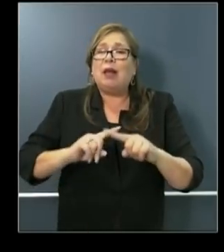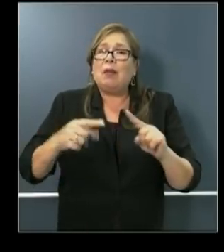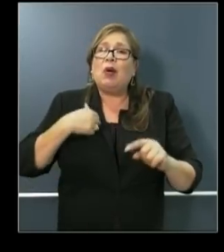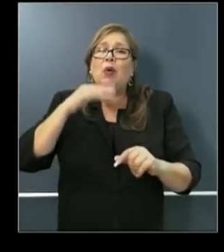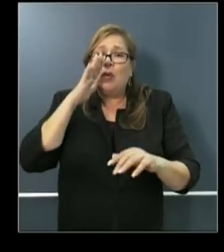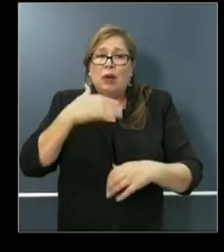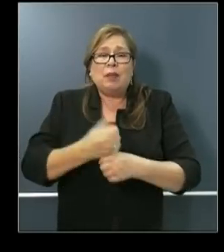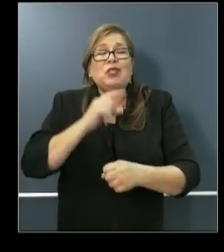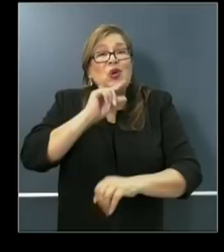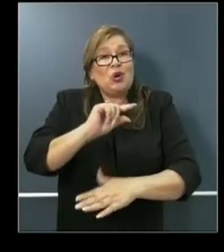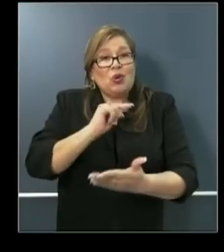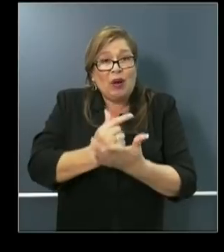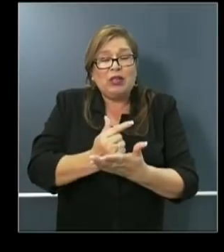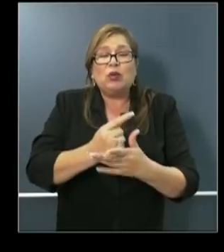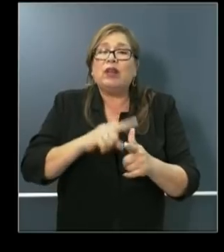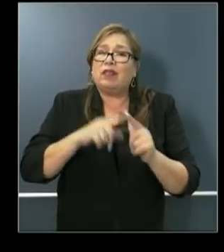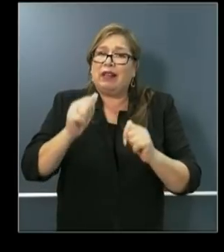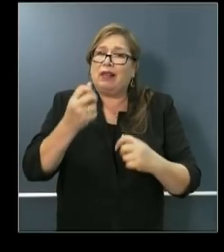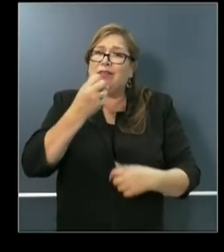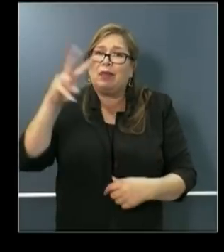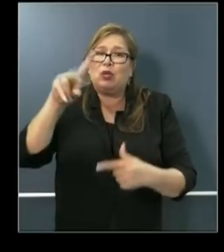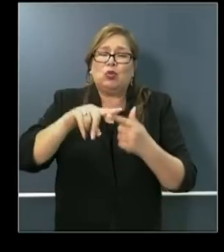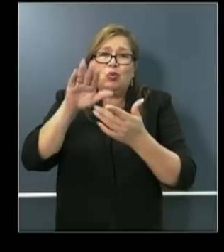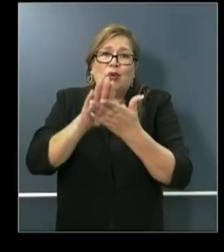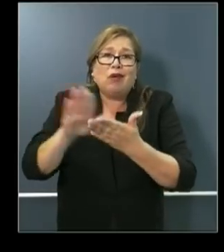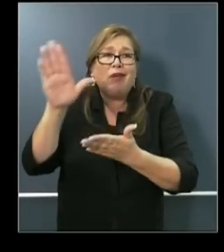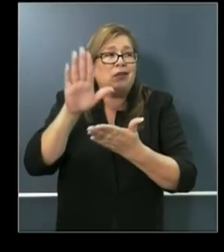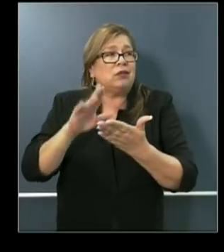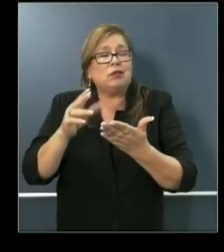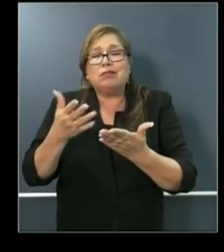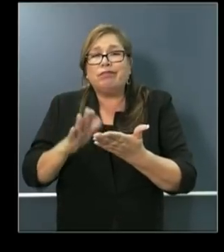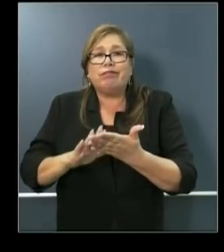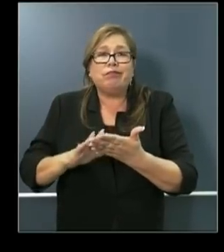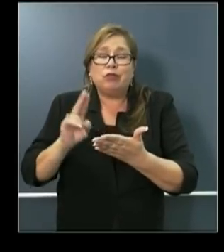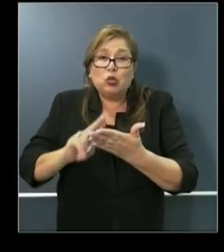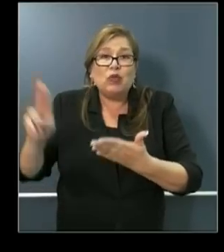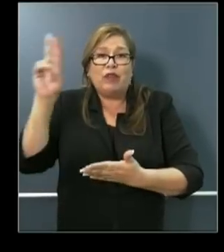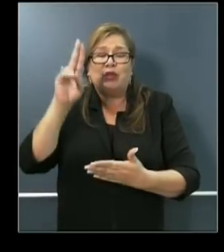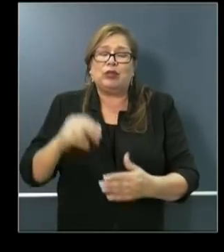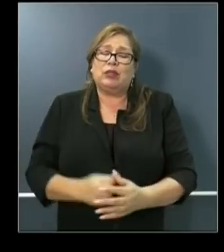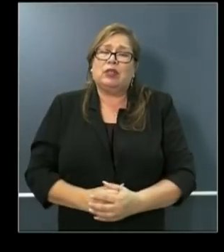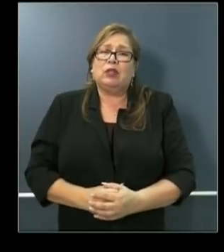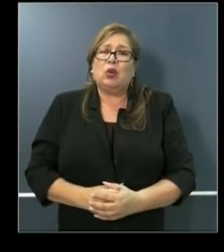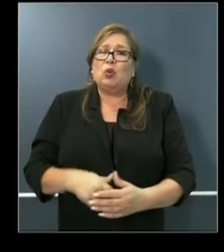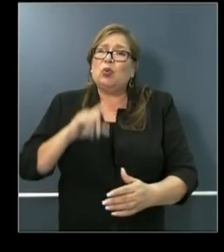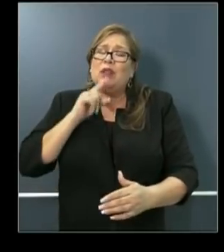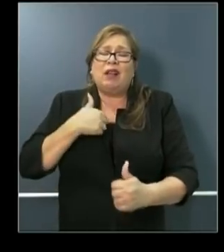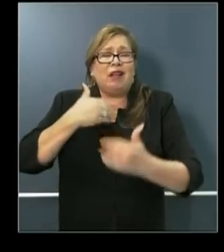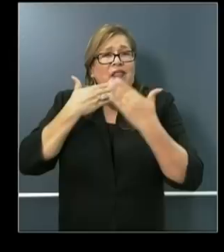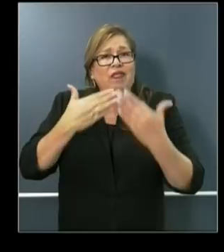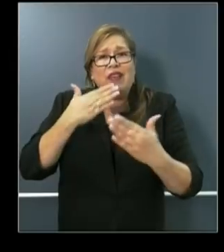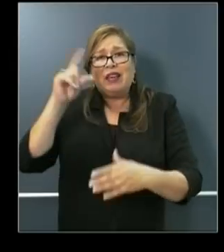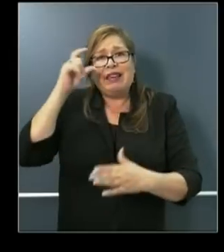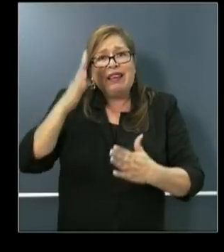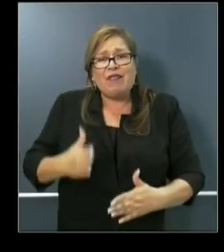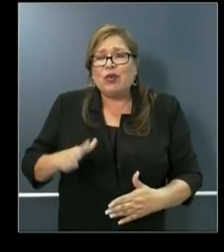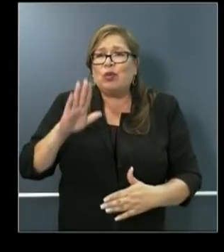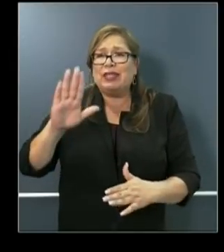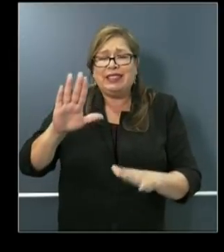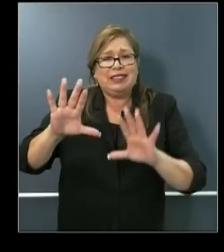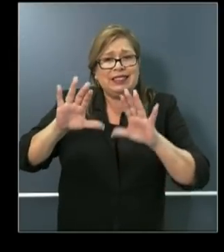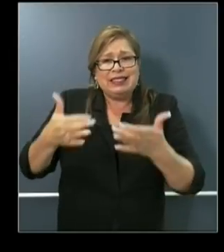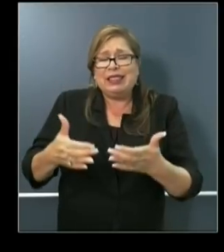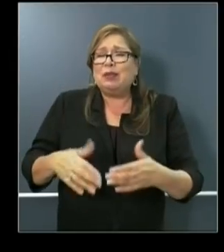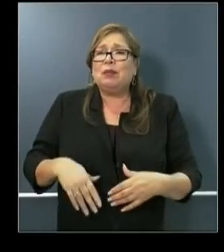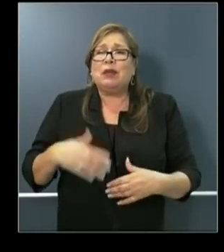educational opportunities. And so I want to thank the governor and his team. I want to thank the governor for his leadership. I want to encourage everyone to continue